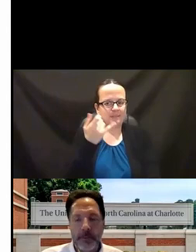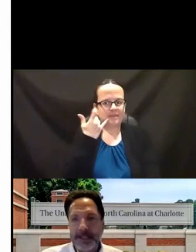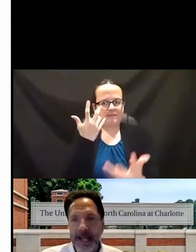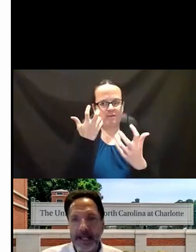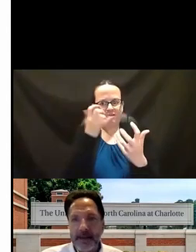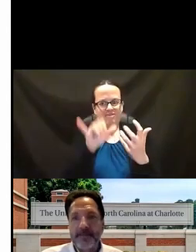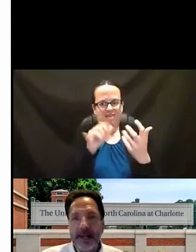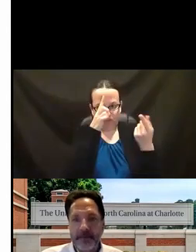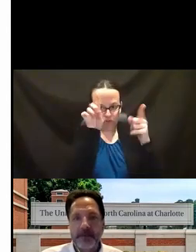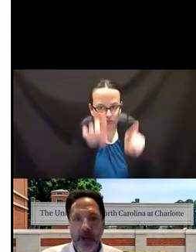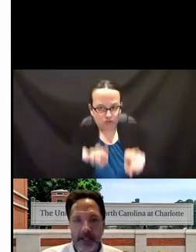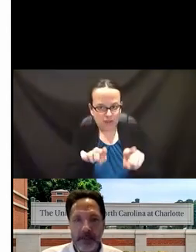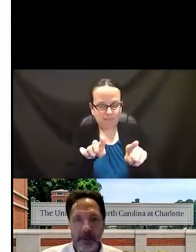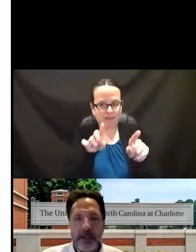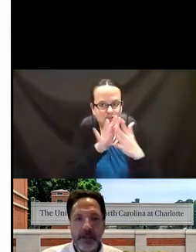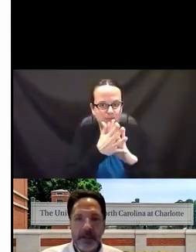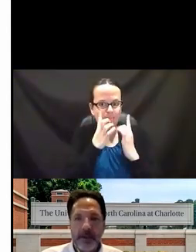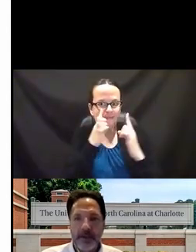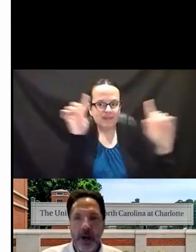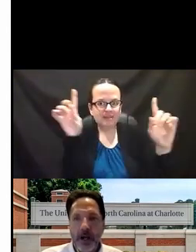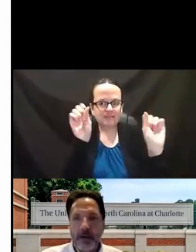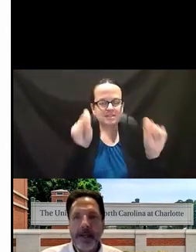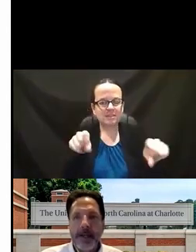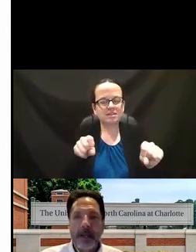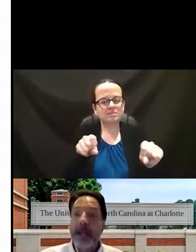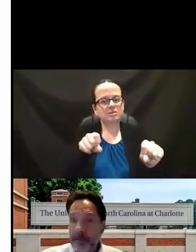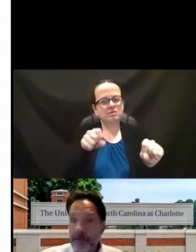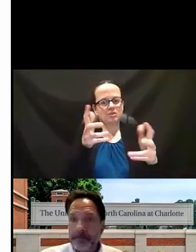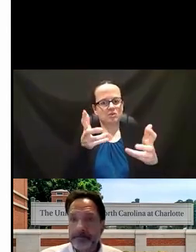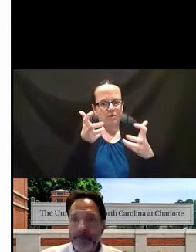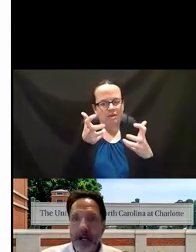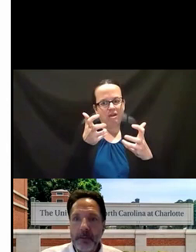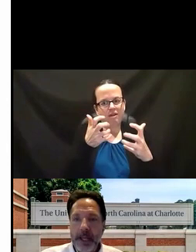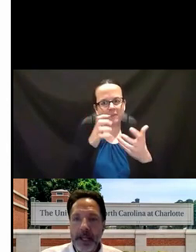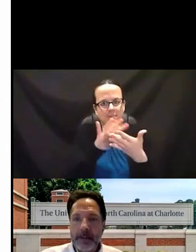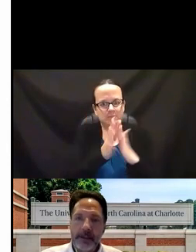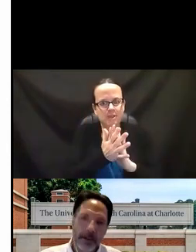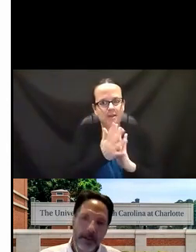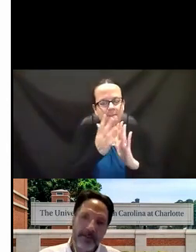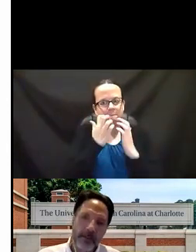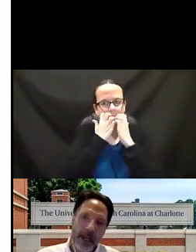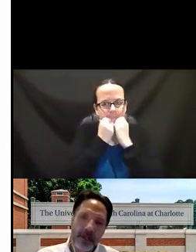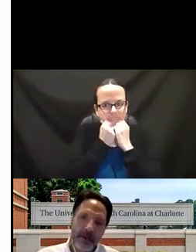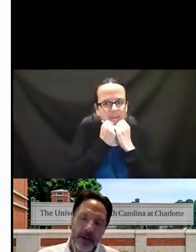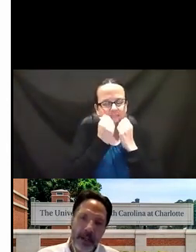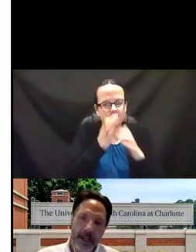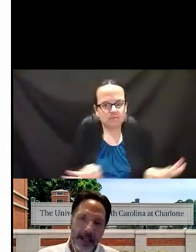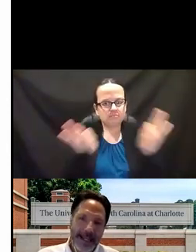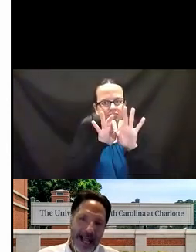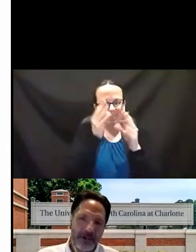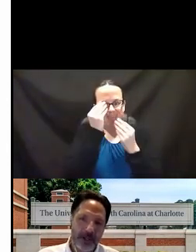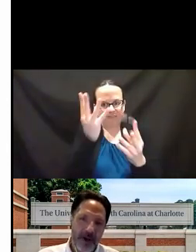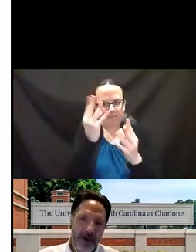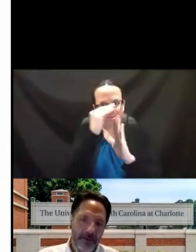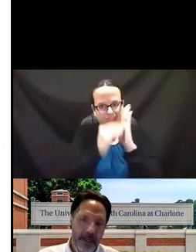those agreements as effective as possible so that those are meaningful and that there's information in there that